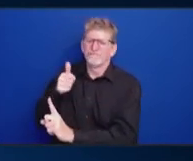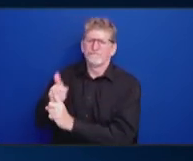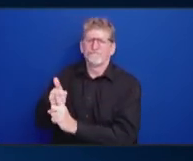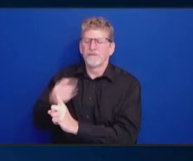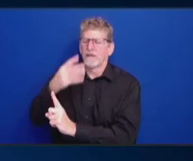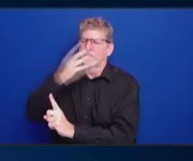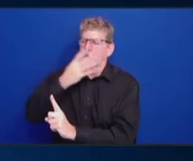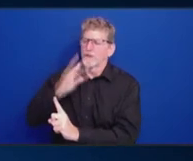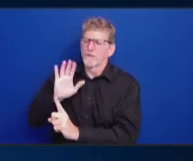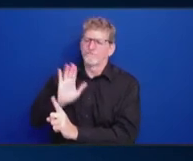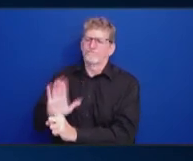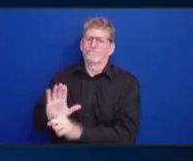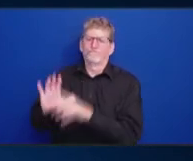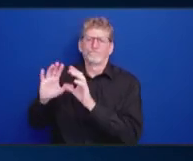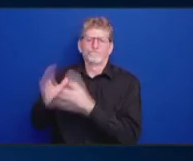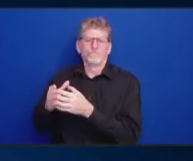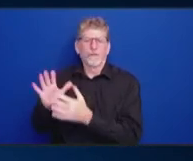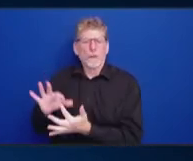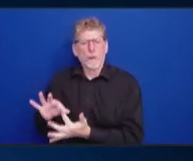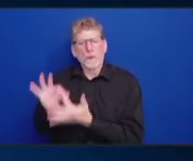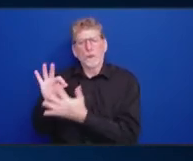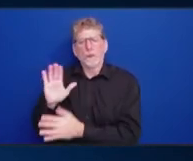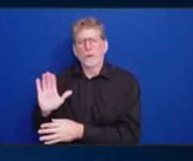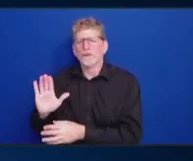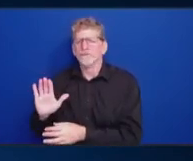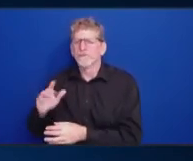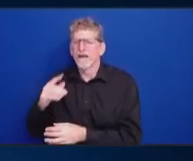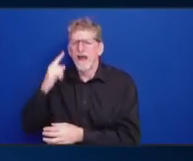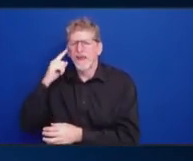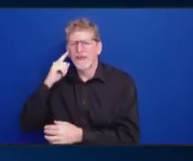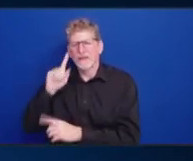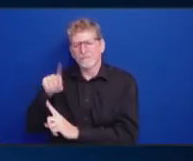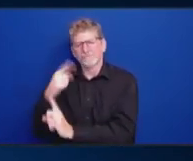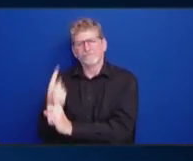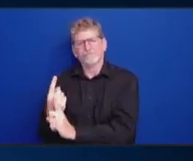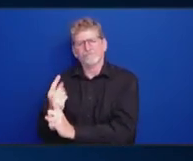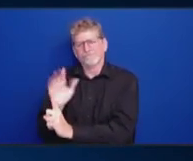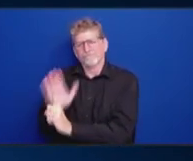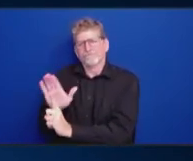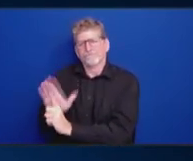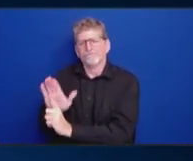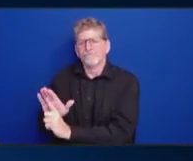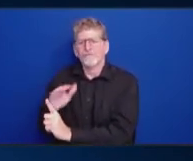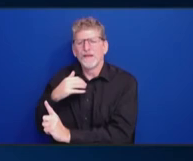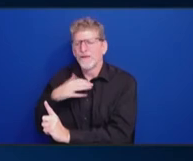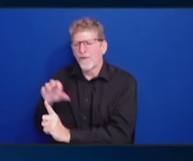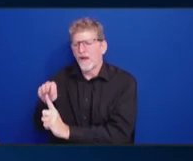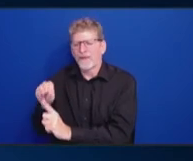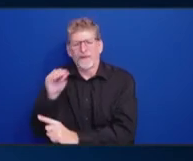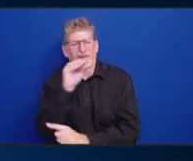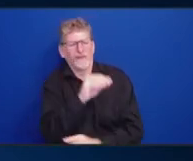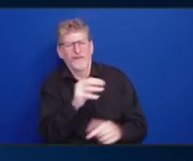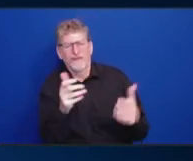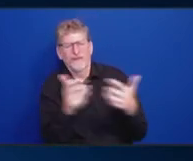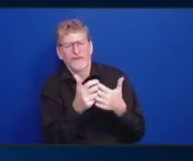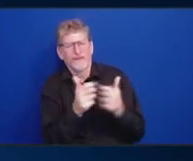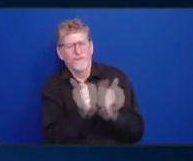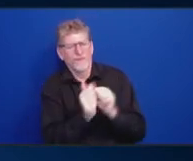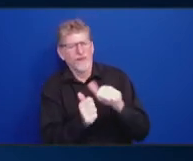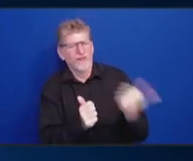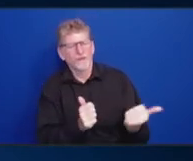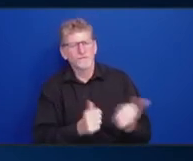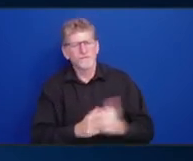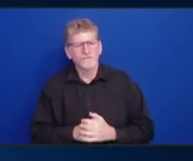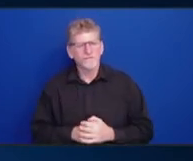can't be done, but wanted to put a quick plug for not putting those two together. Sarah Sautner- I, again, I am just